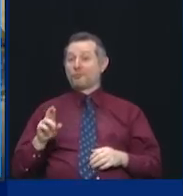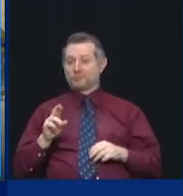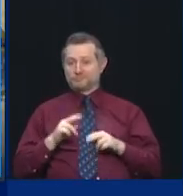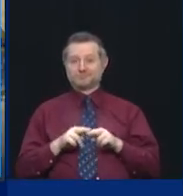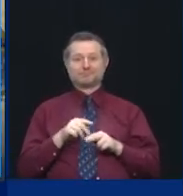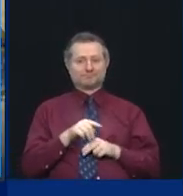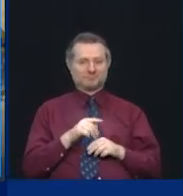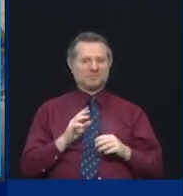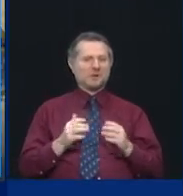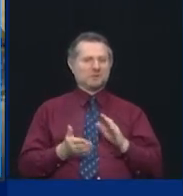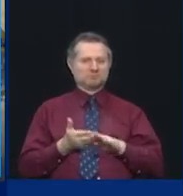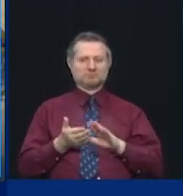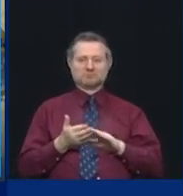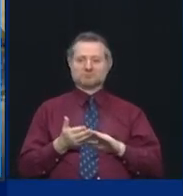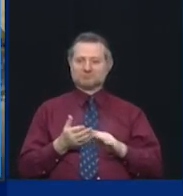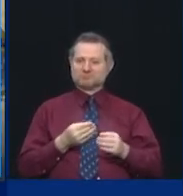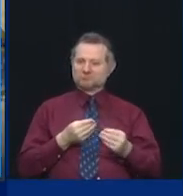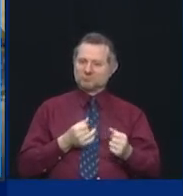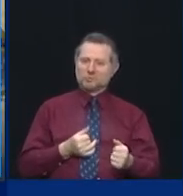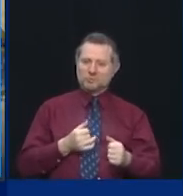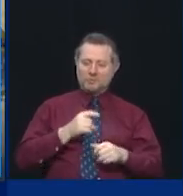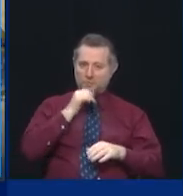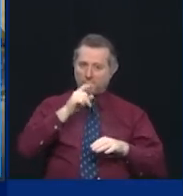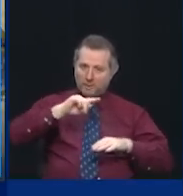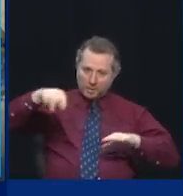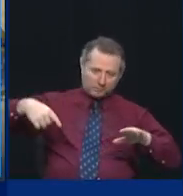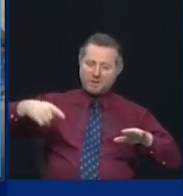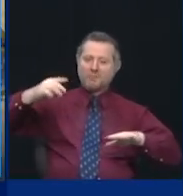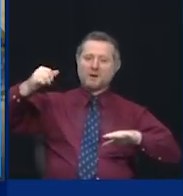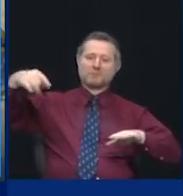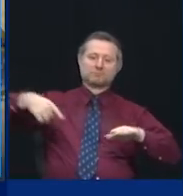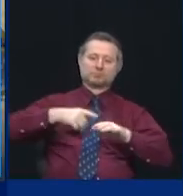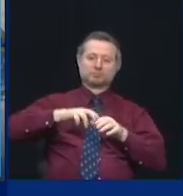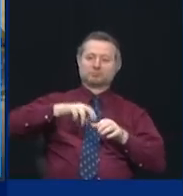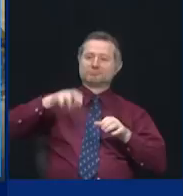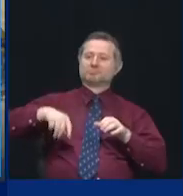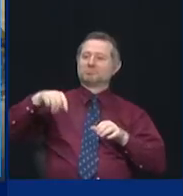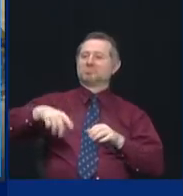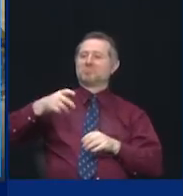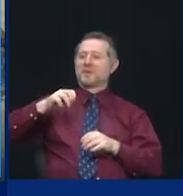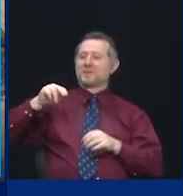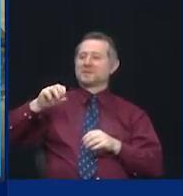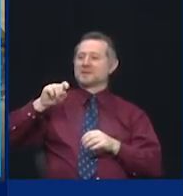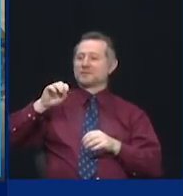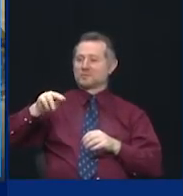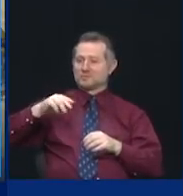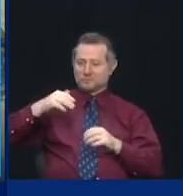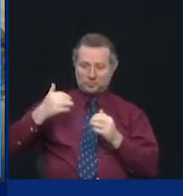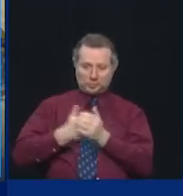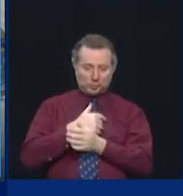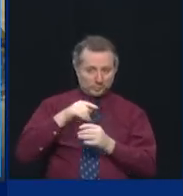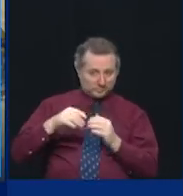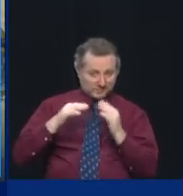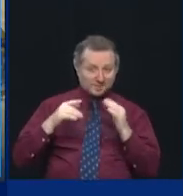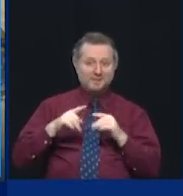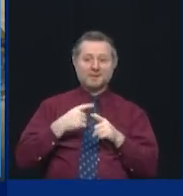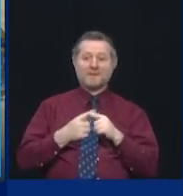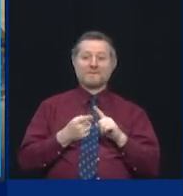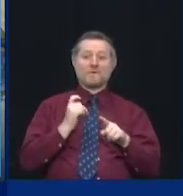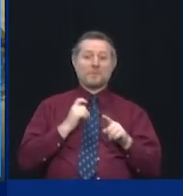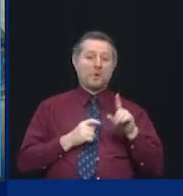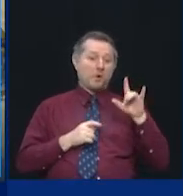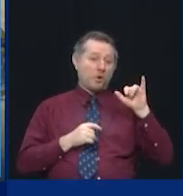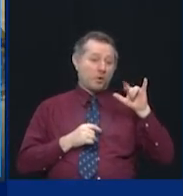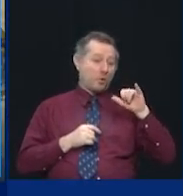well, and then you'll come into the new Penn Station from a new Long Island Railroad with a new 2nd track, a new